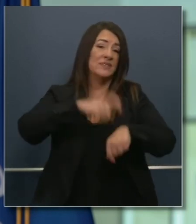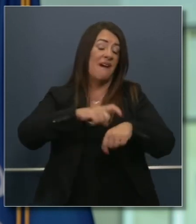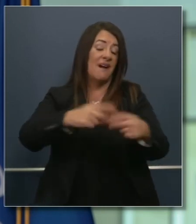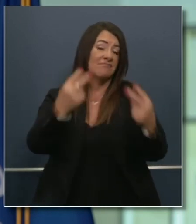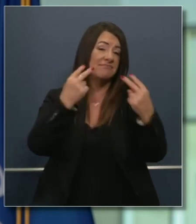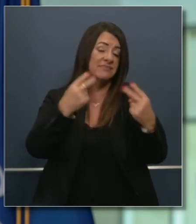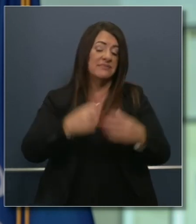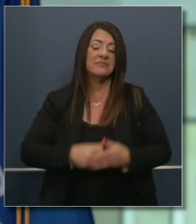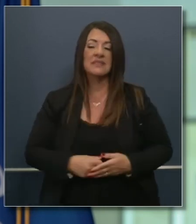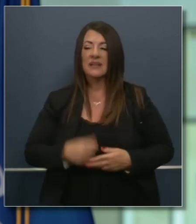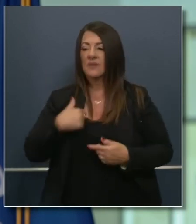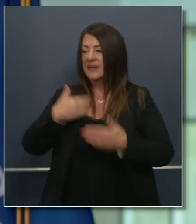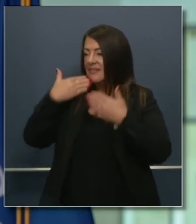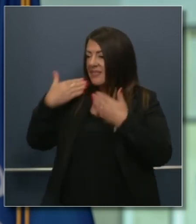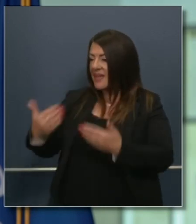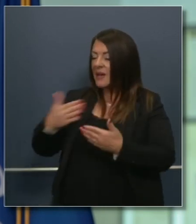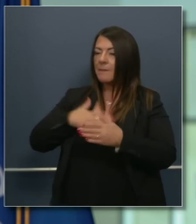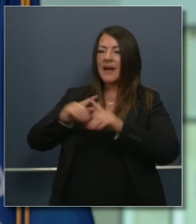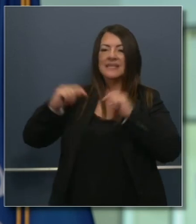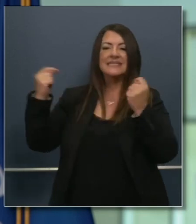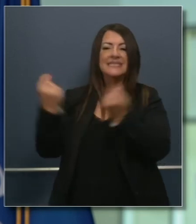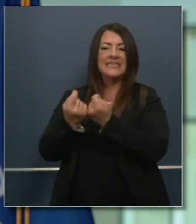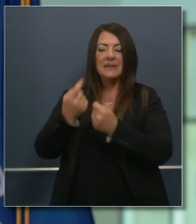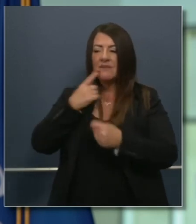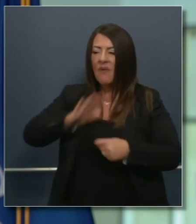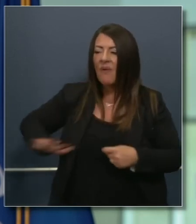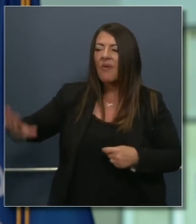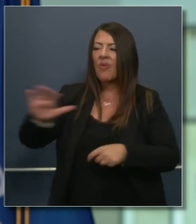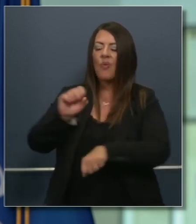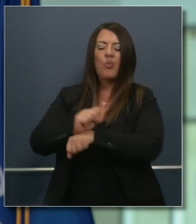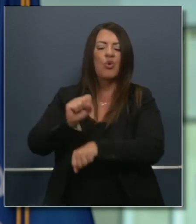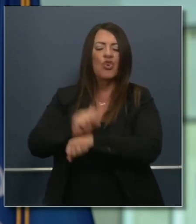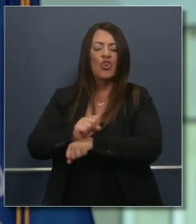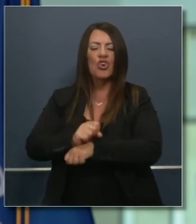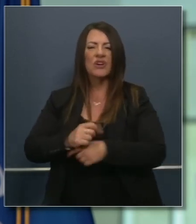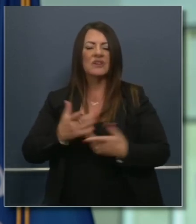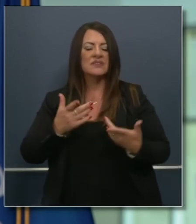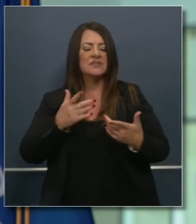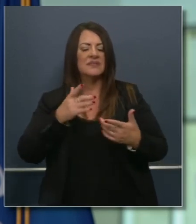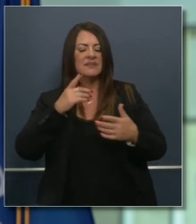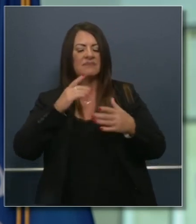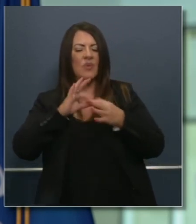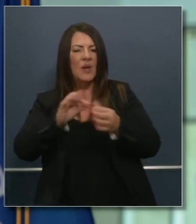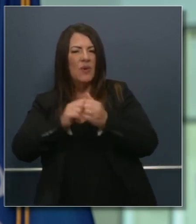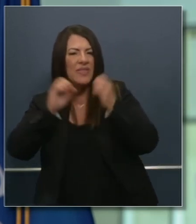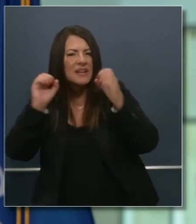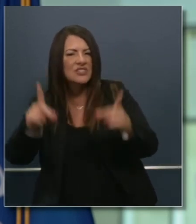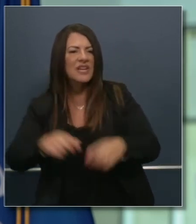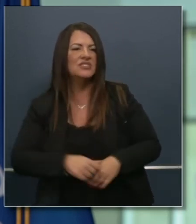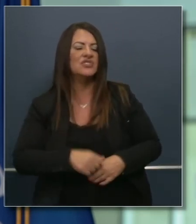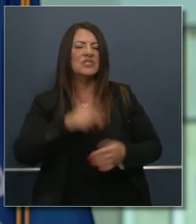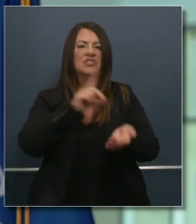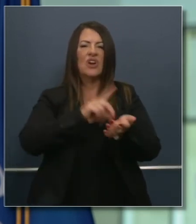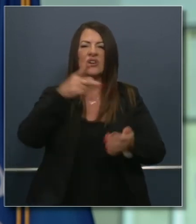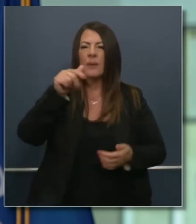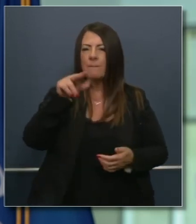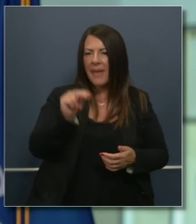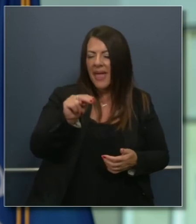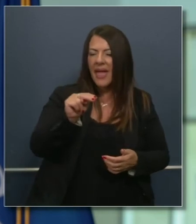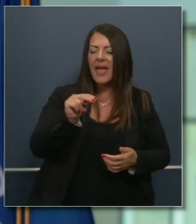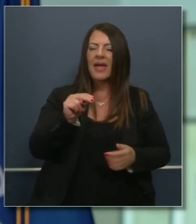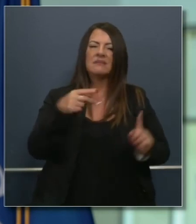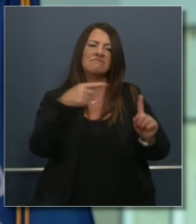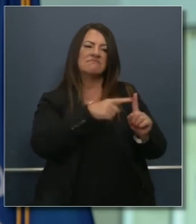want to thank my team, Ben Chita in particular, for all his hard work in terms of the education guidance. And Dr. Pan is with us today and